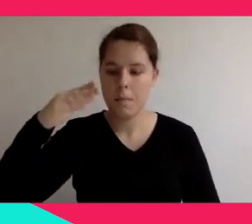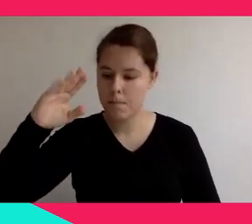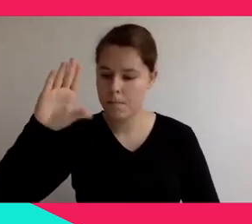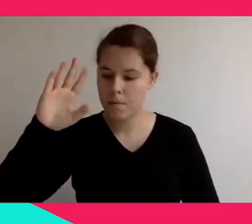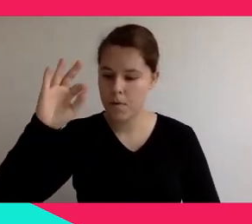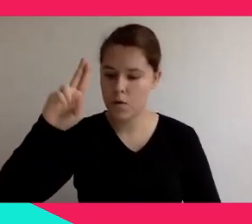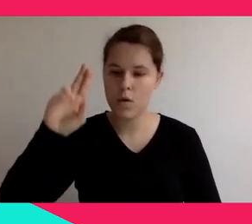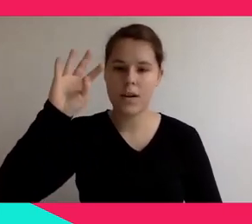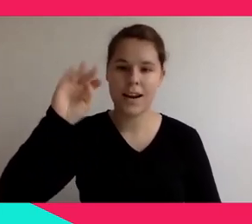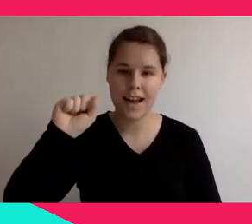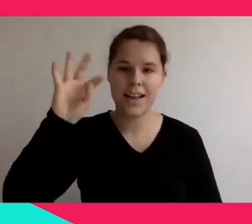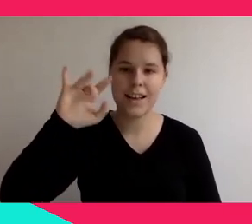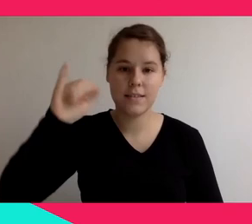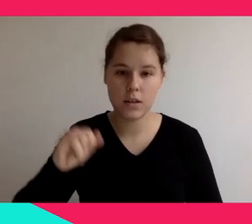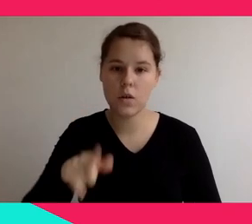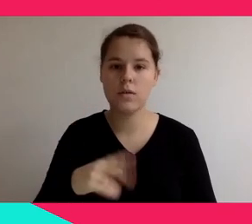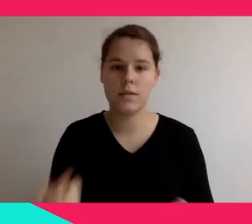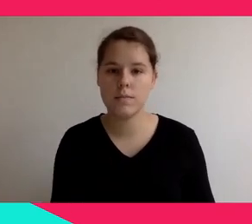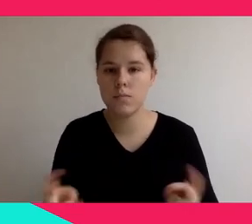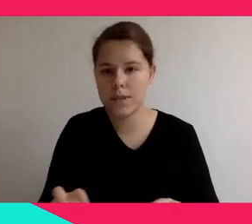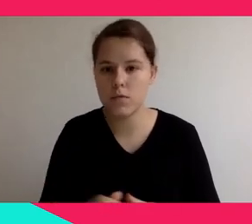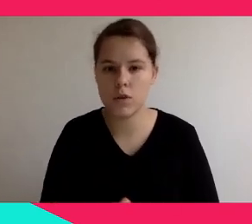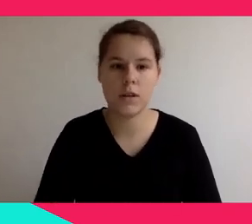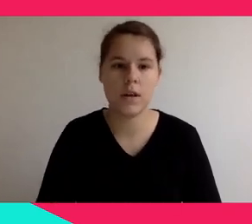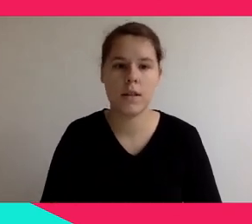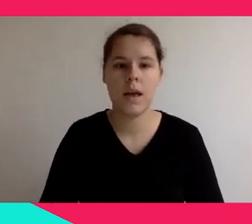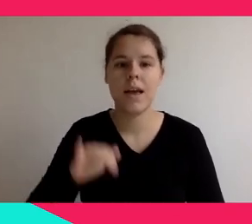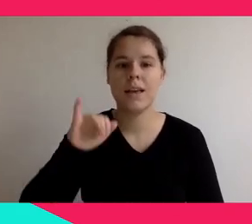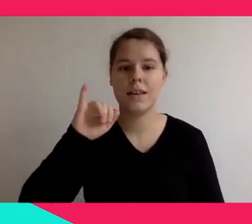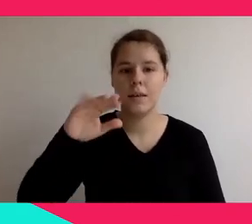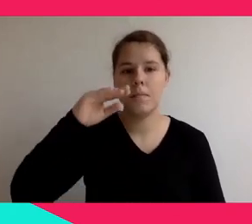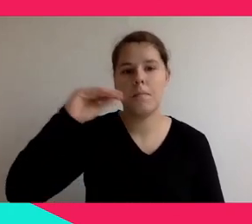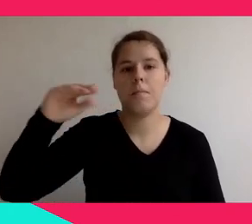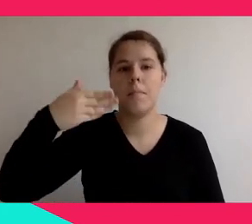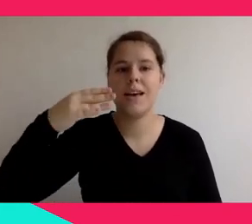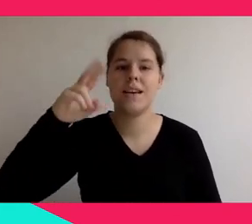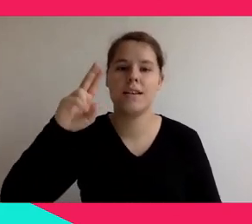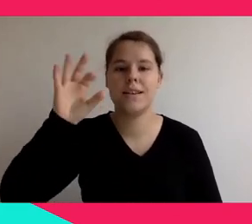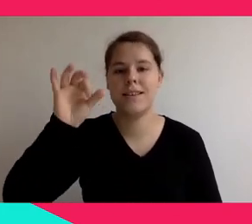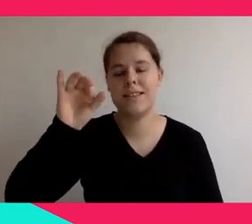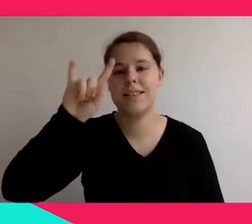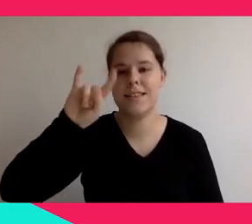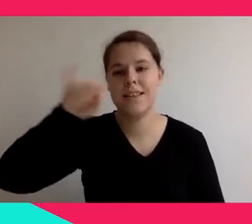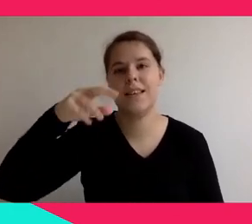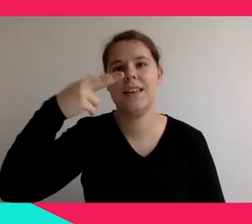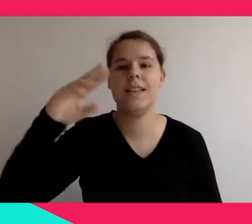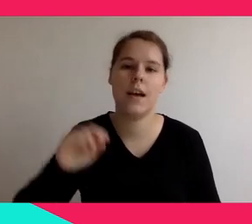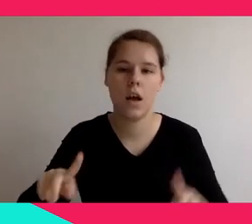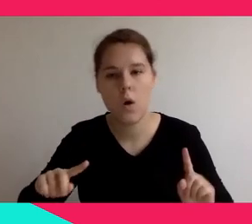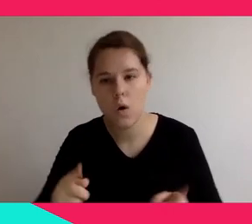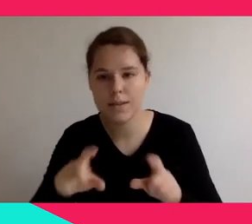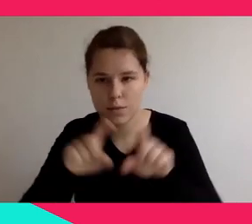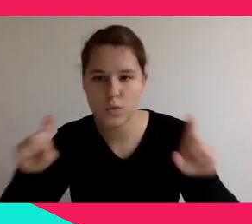a French immersive studio and agency that was behind projects like Mona Lisa VR and The Enemy.